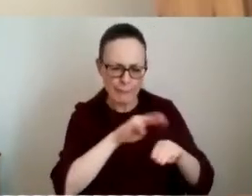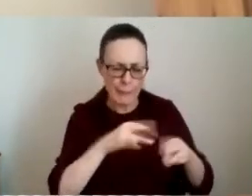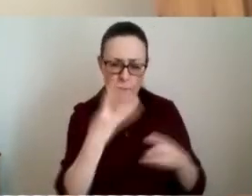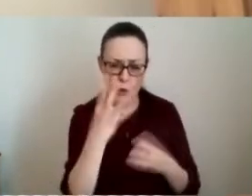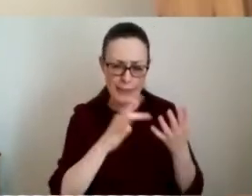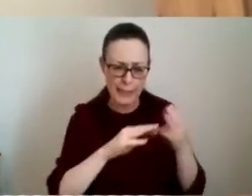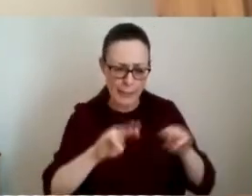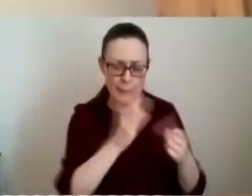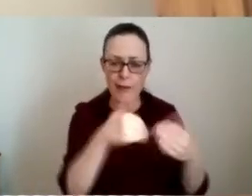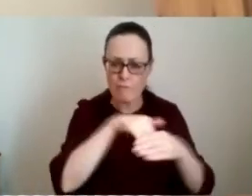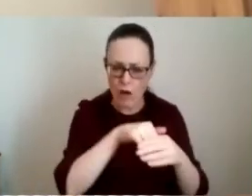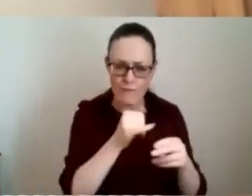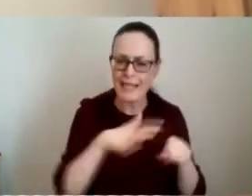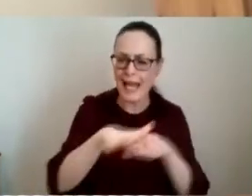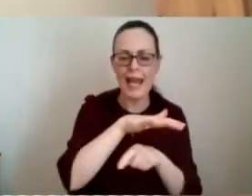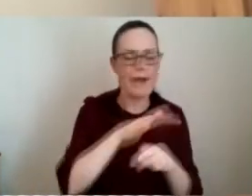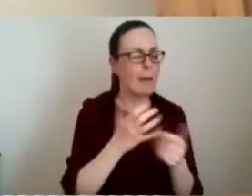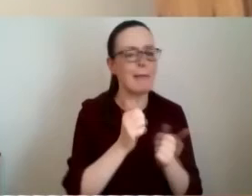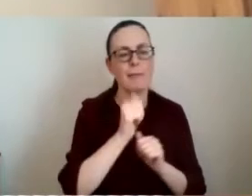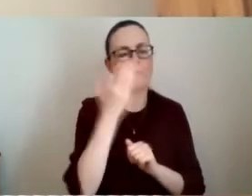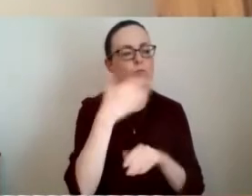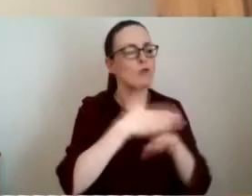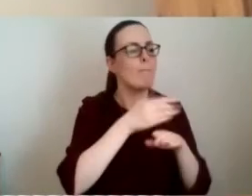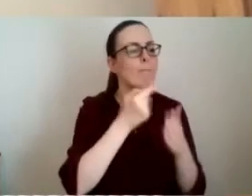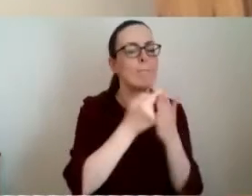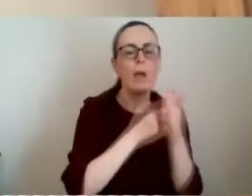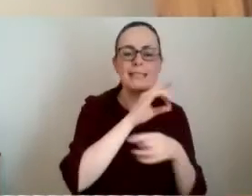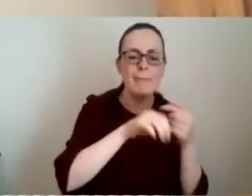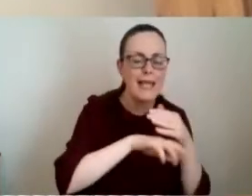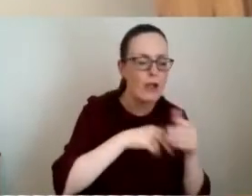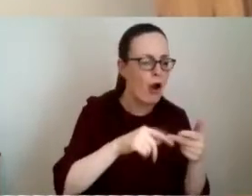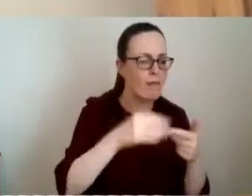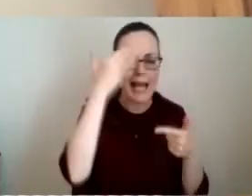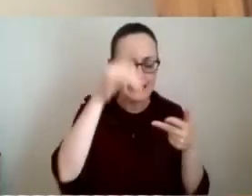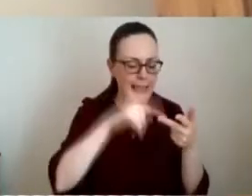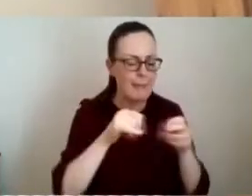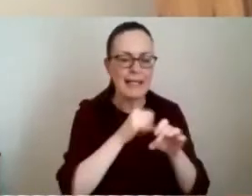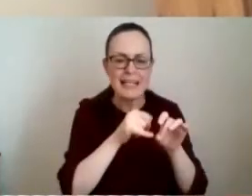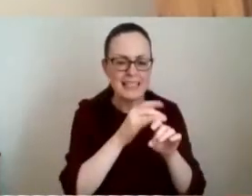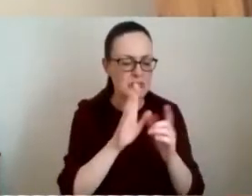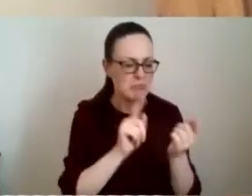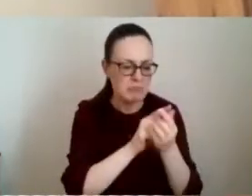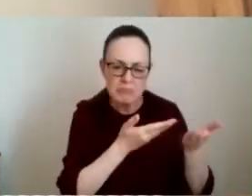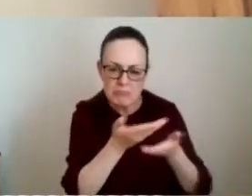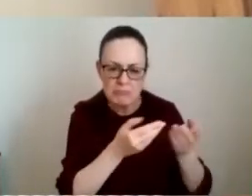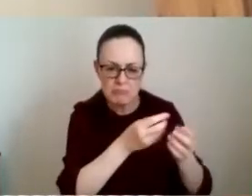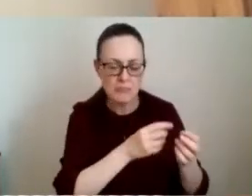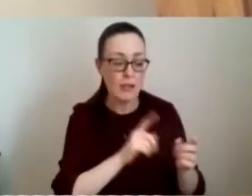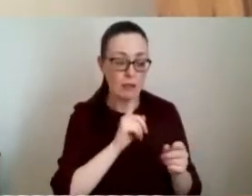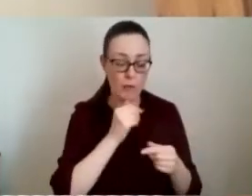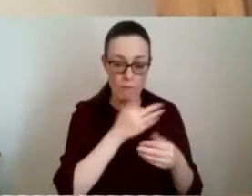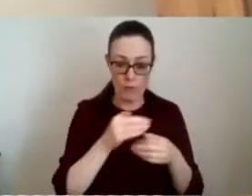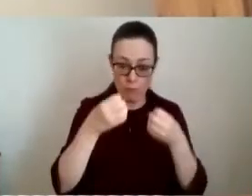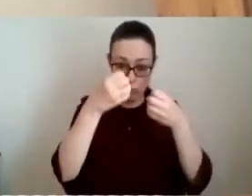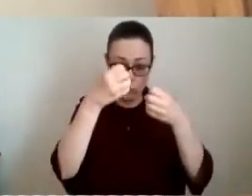involved in this area whether as policy makers academics or clinicians and from this research three main themes